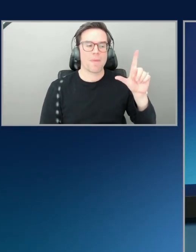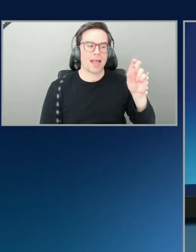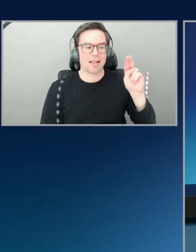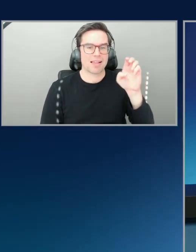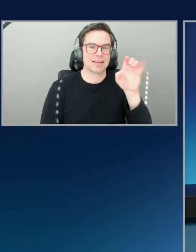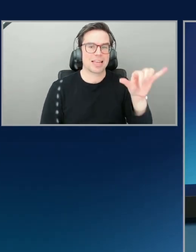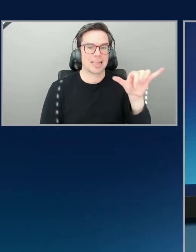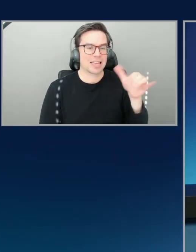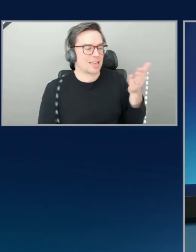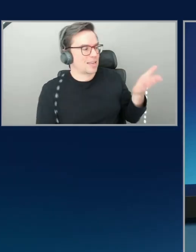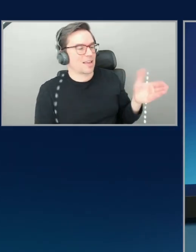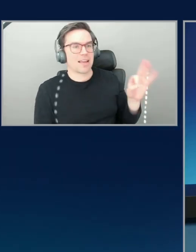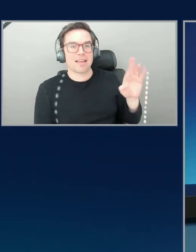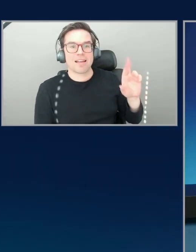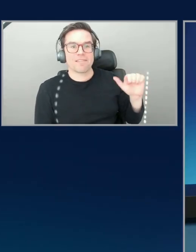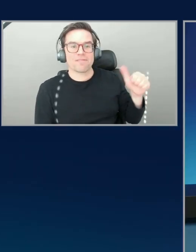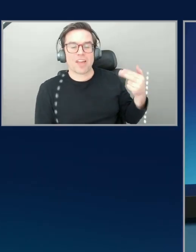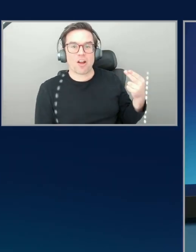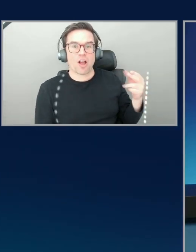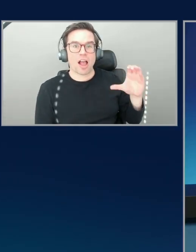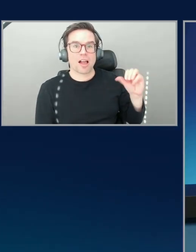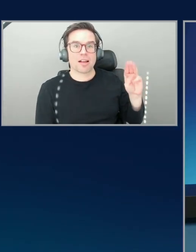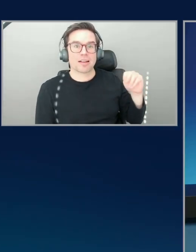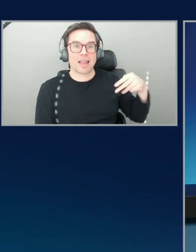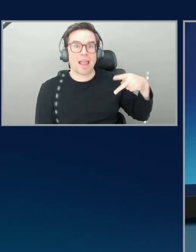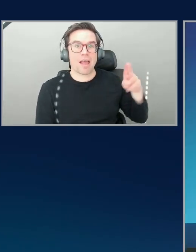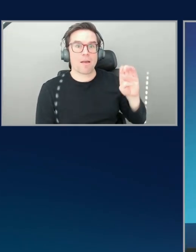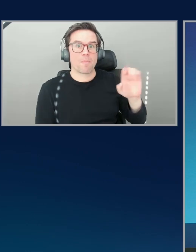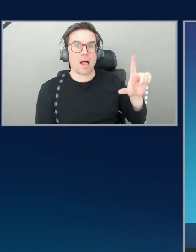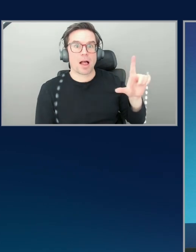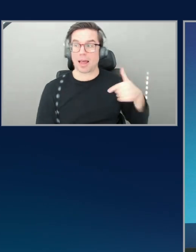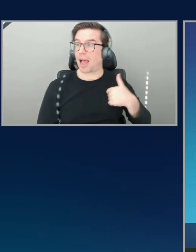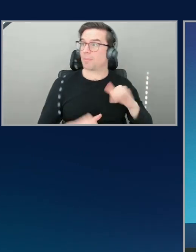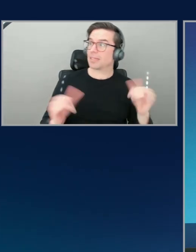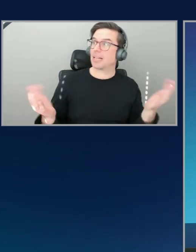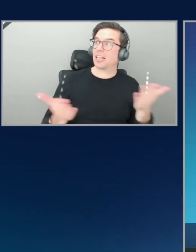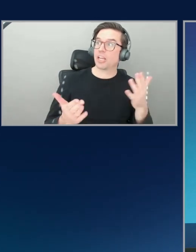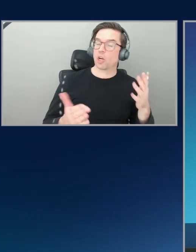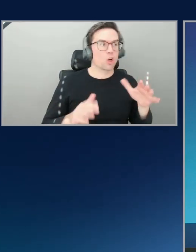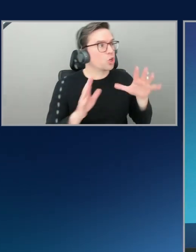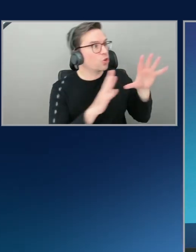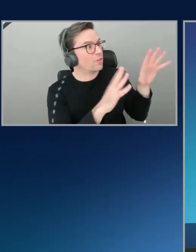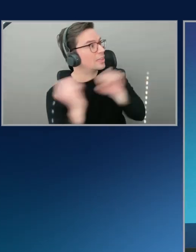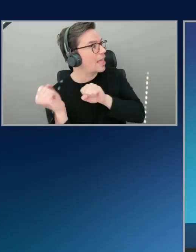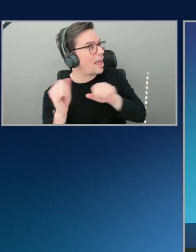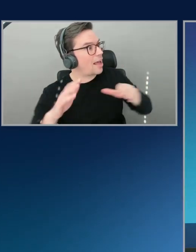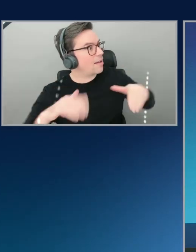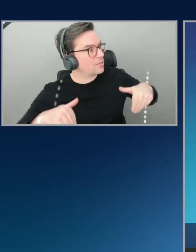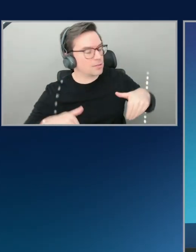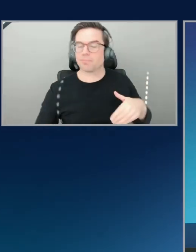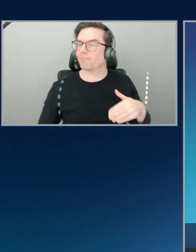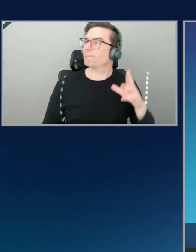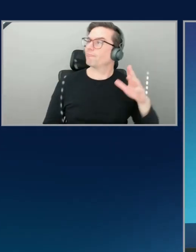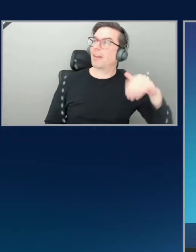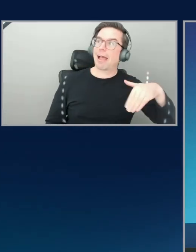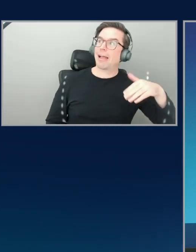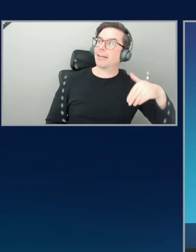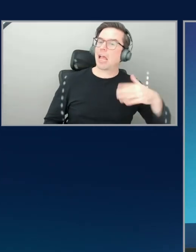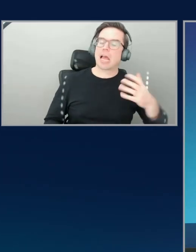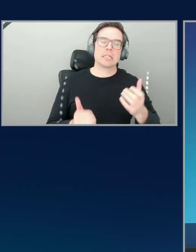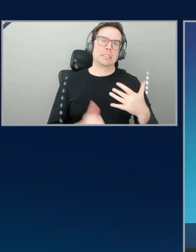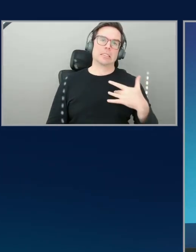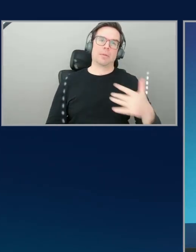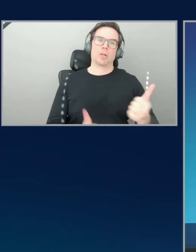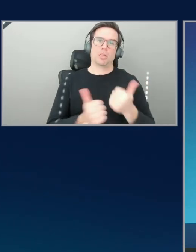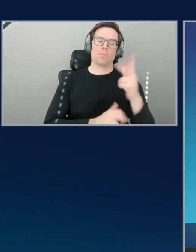here. I'm still here. I'm still here. yet. Not yet. Usually by now, people I host with, they're gone. They're out. They're like, I'll never